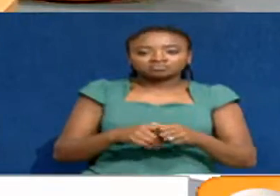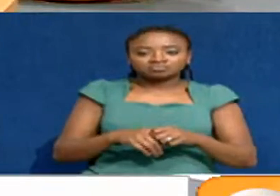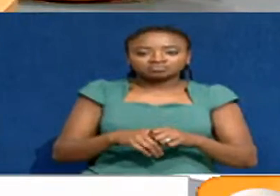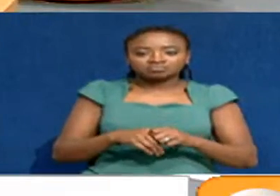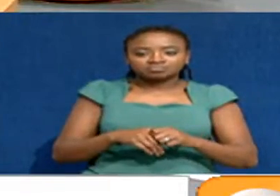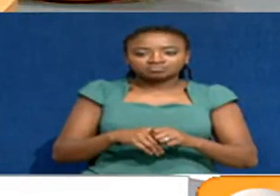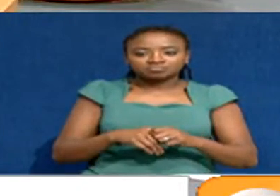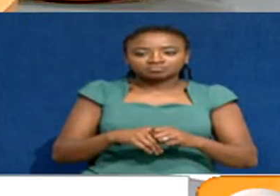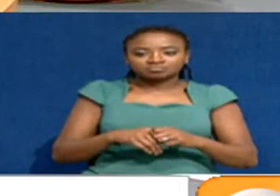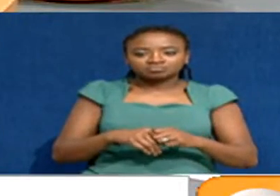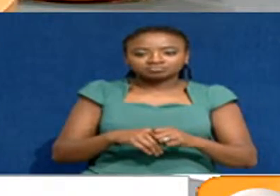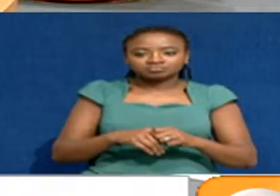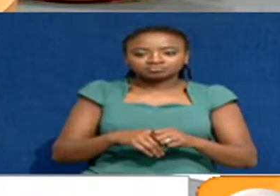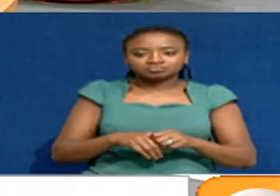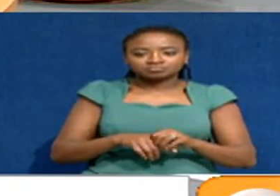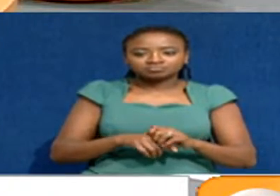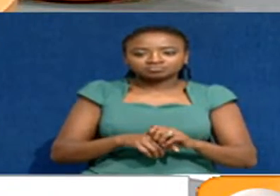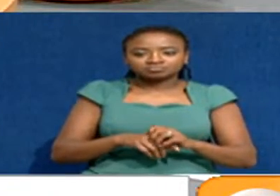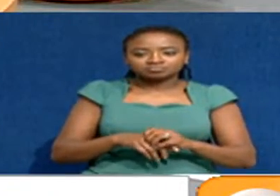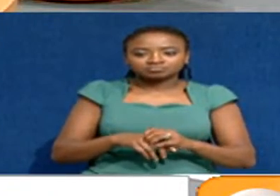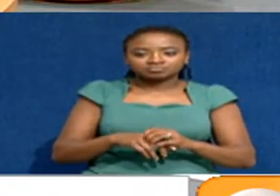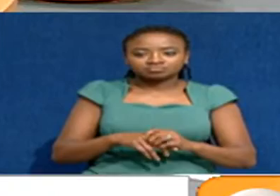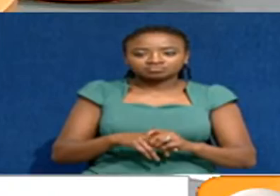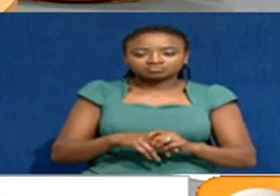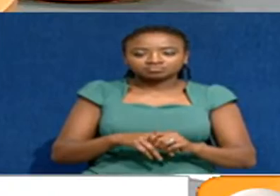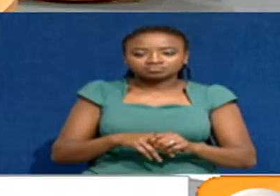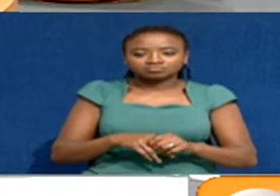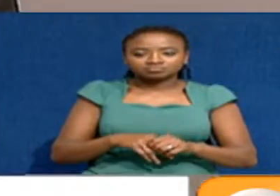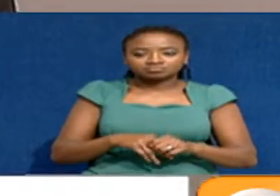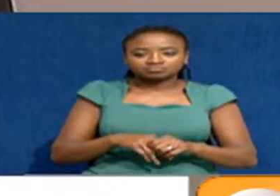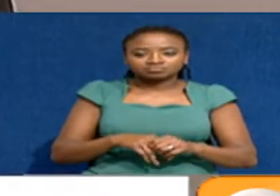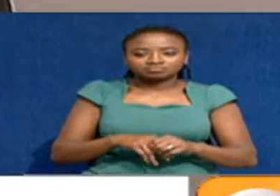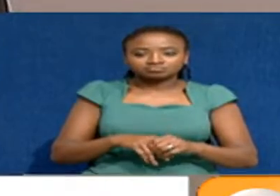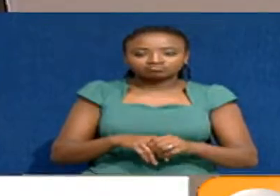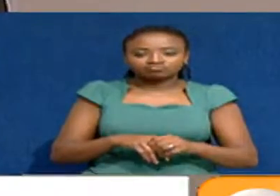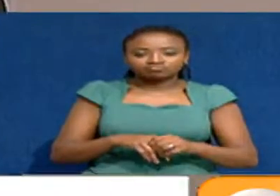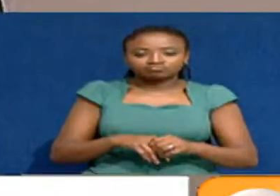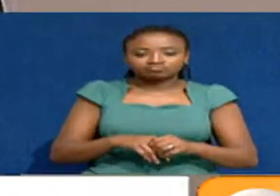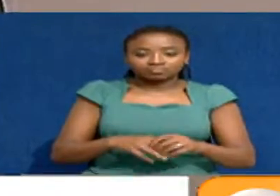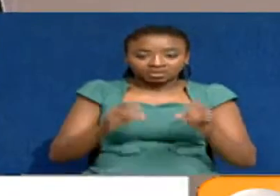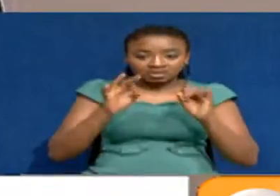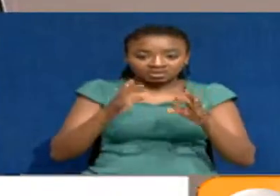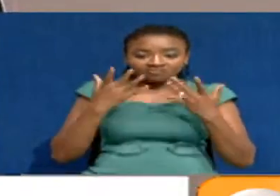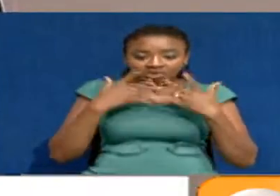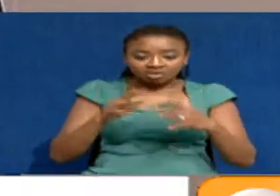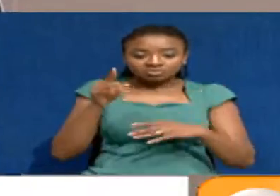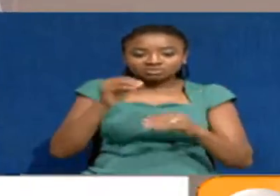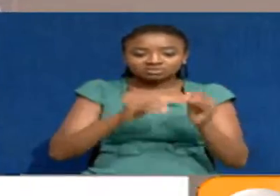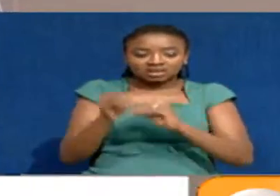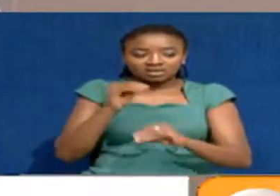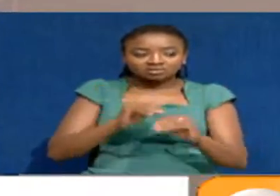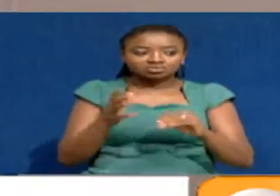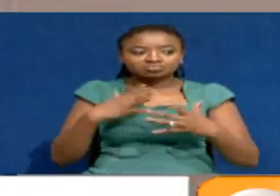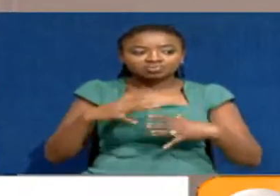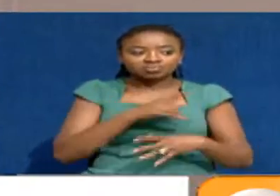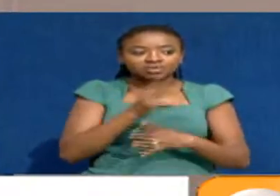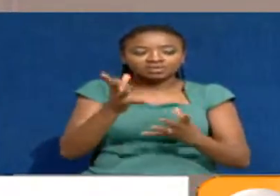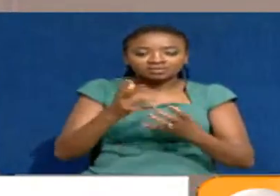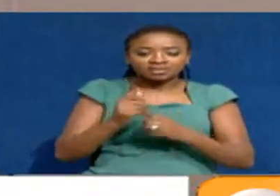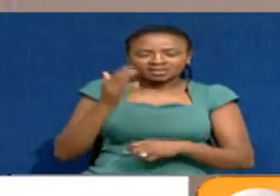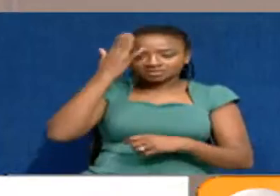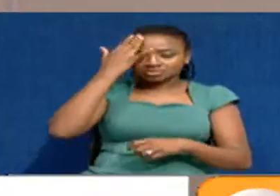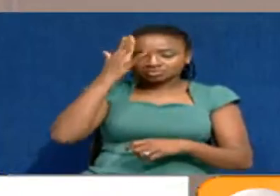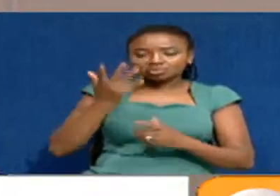The first thing, Wahiga. But after the election? The first thing, if we lose the elections, this is what people must know. The only bargaining